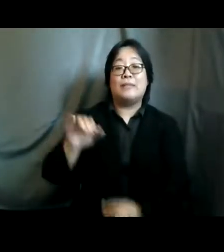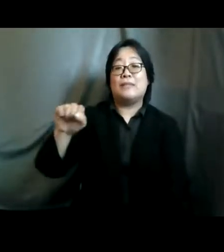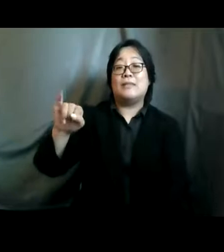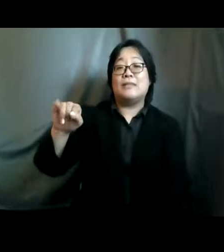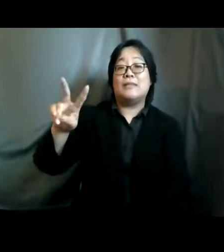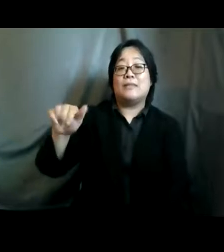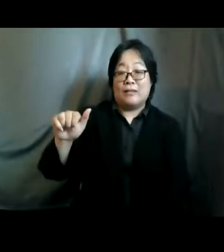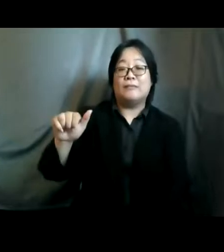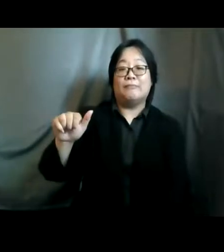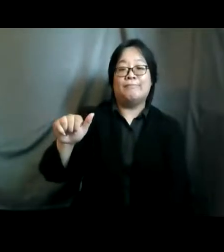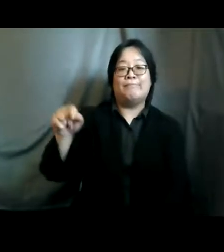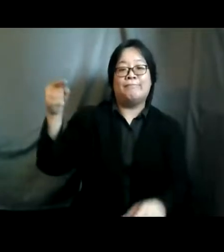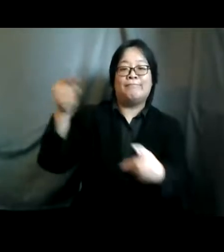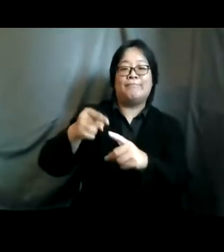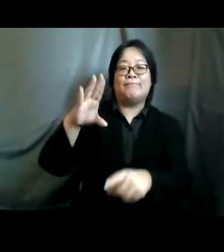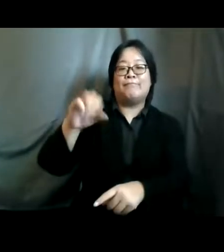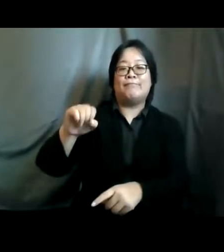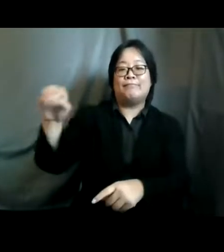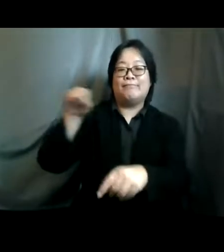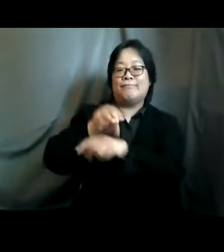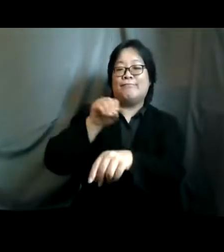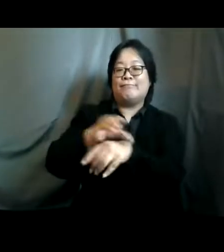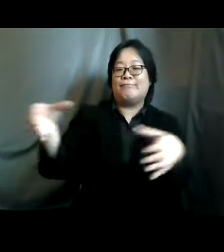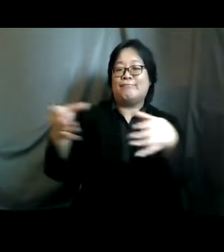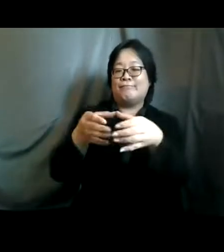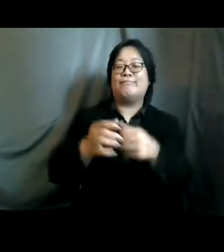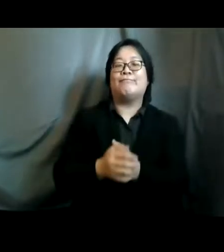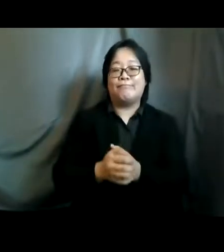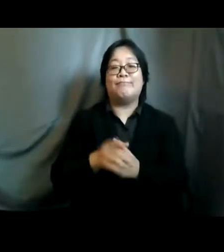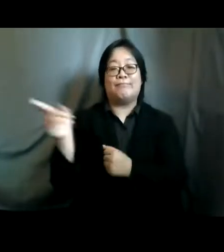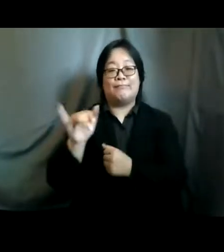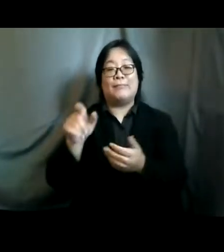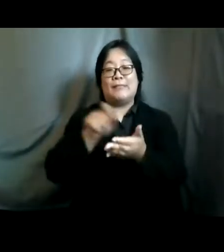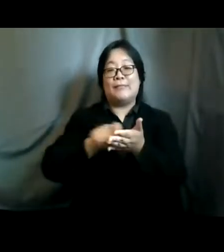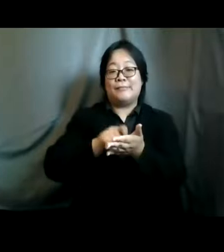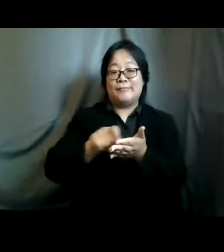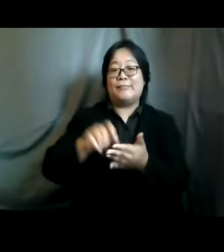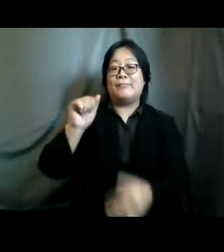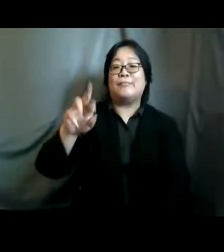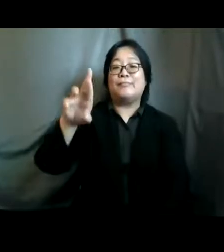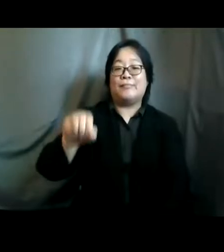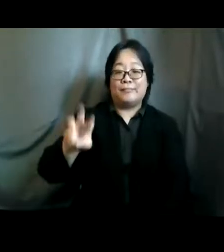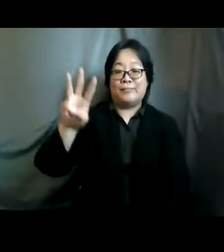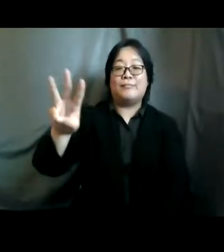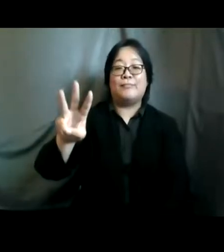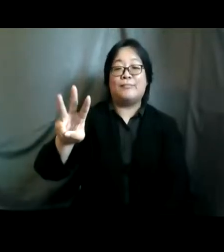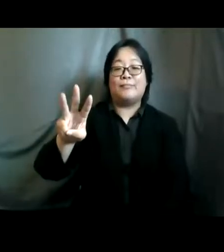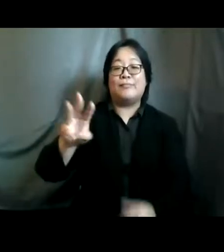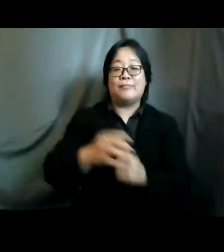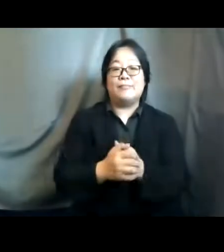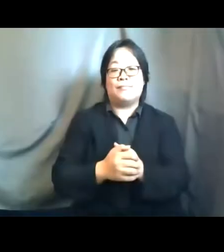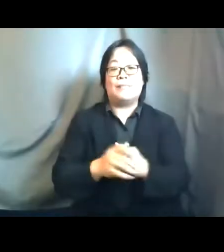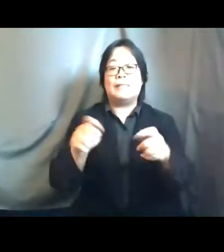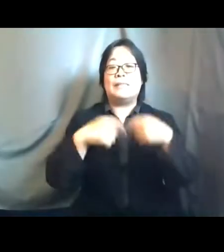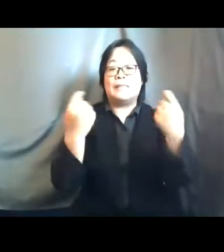to the core group of the generation equality forum she has also co-authored arrows icpd plus 15 and icpd